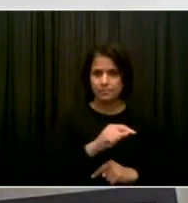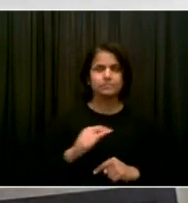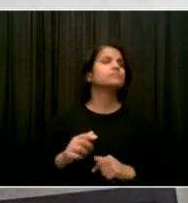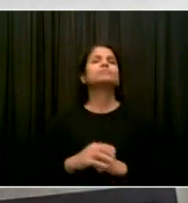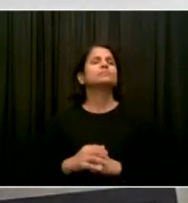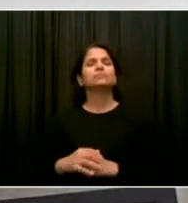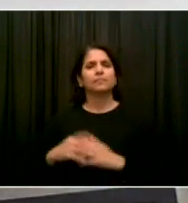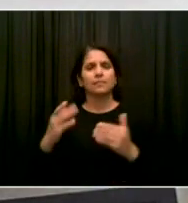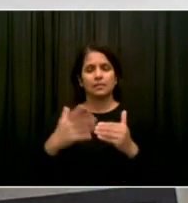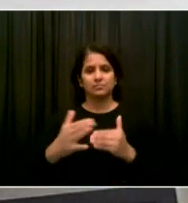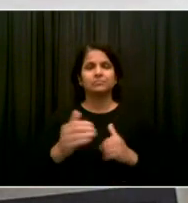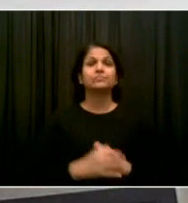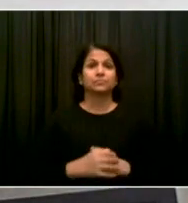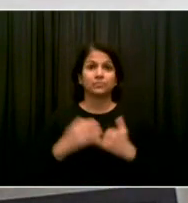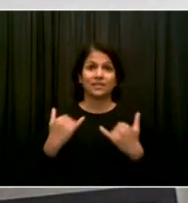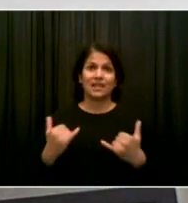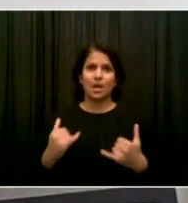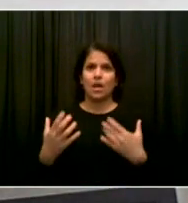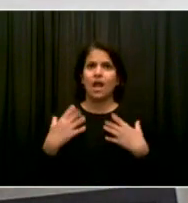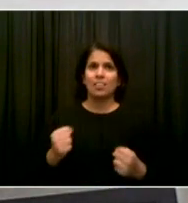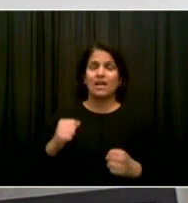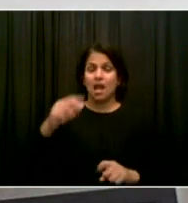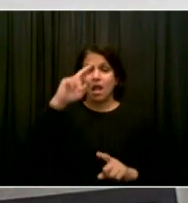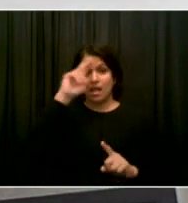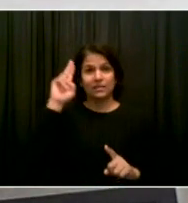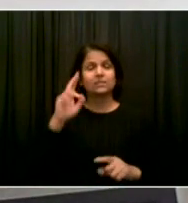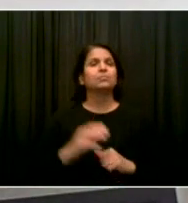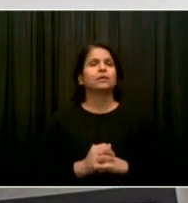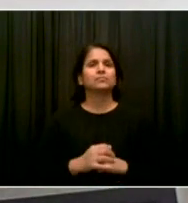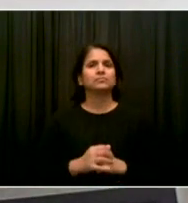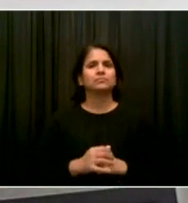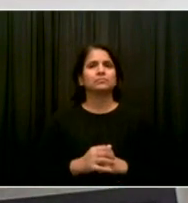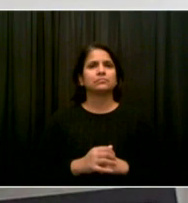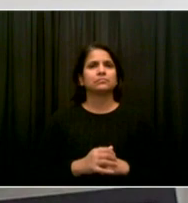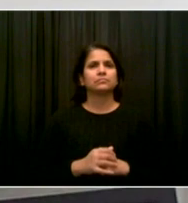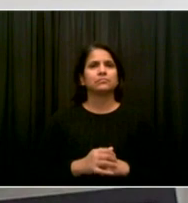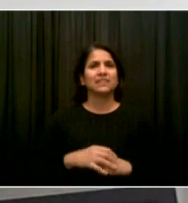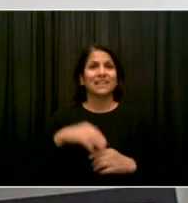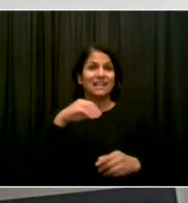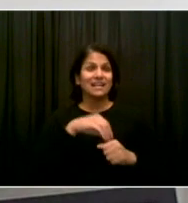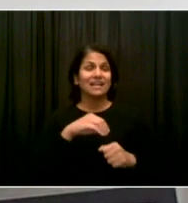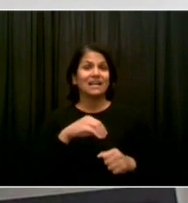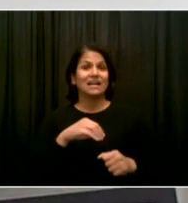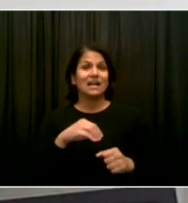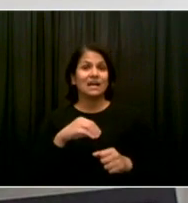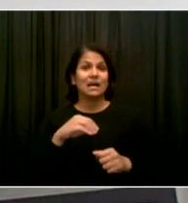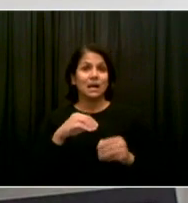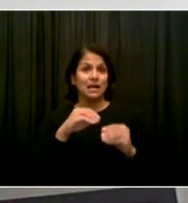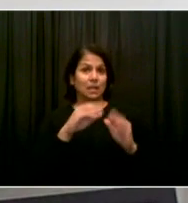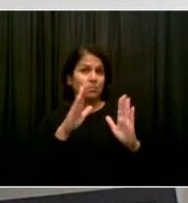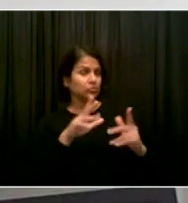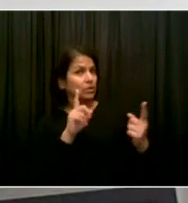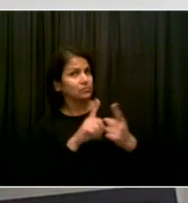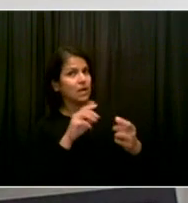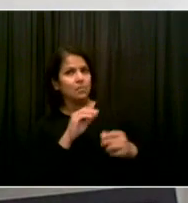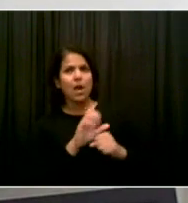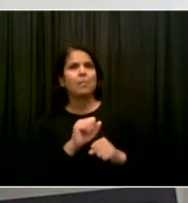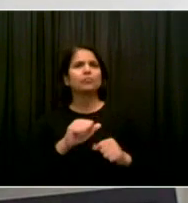virtual visits in the ambulatory care area so that we can redeploy nurses